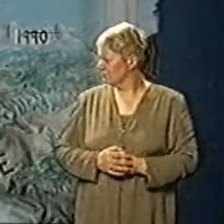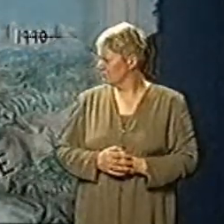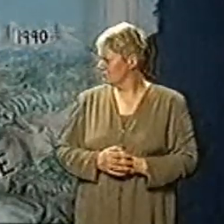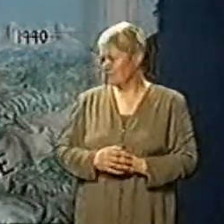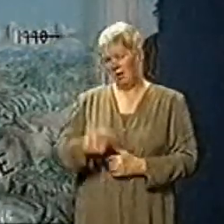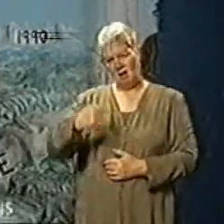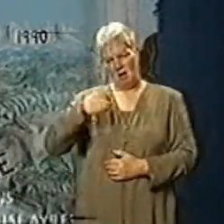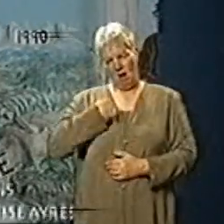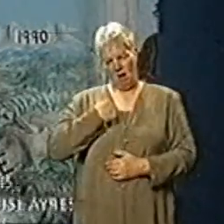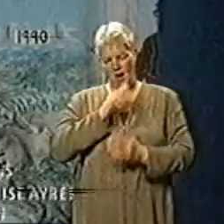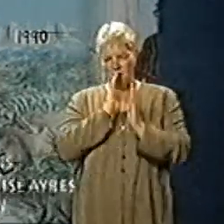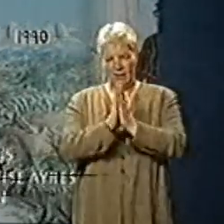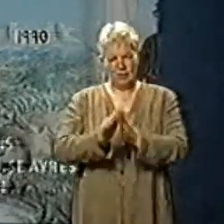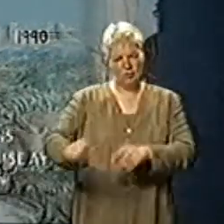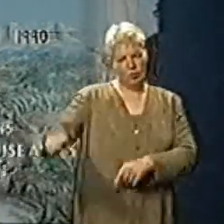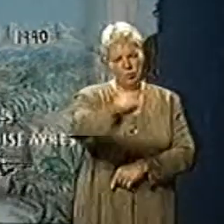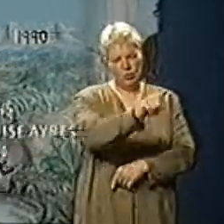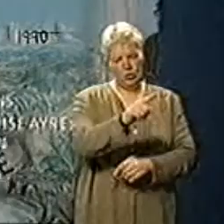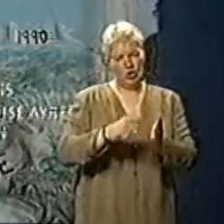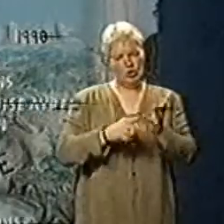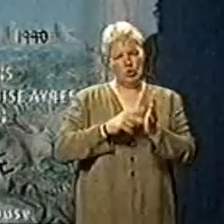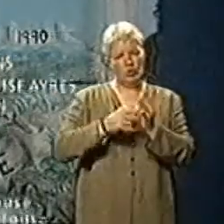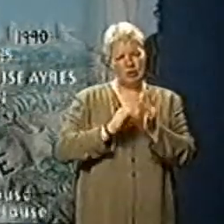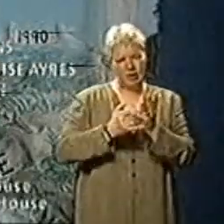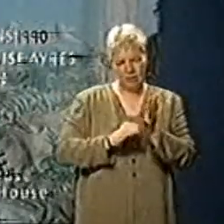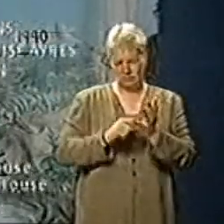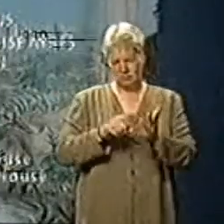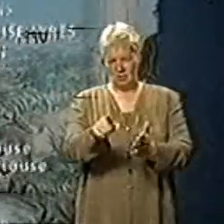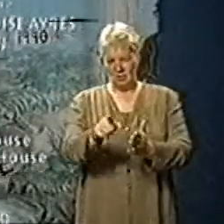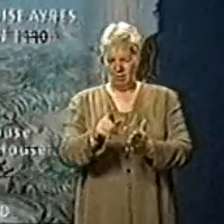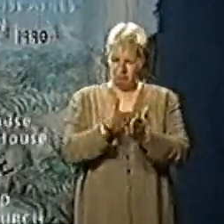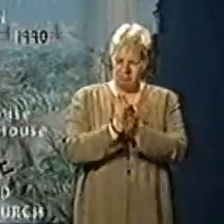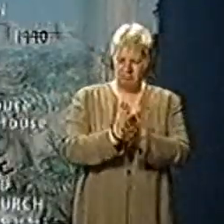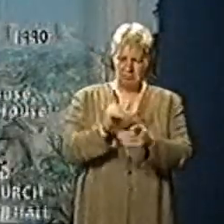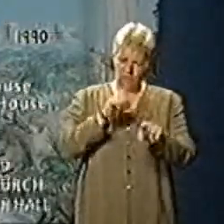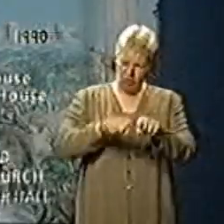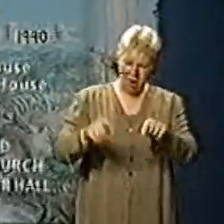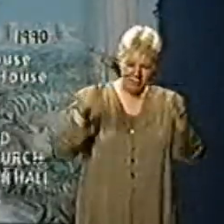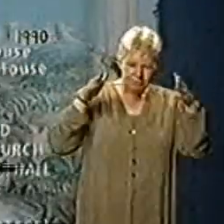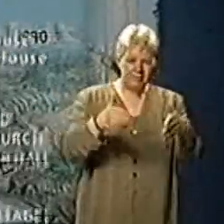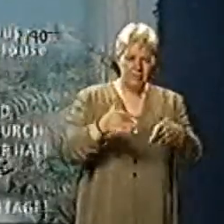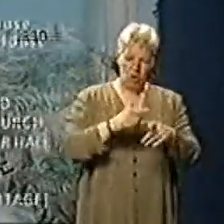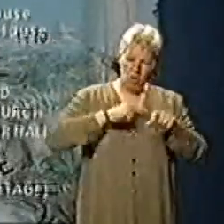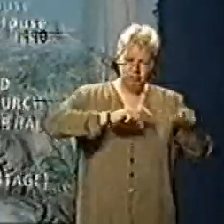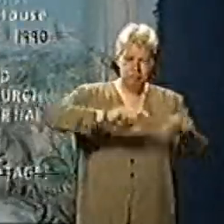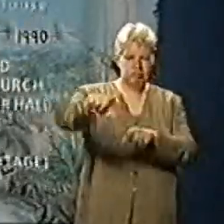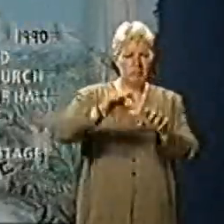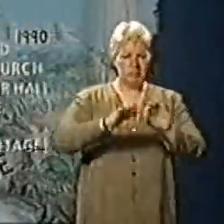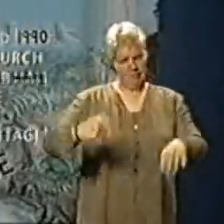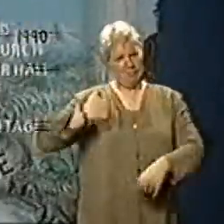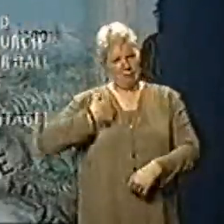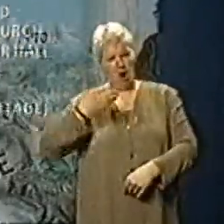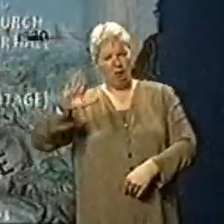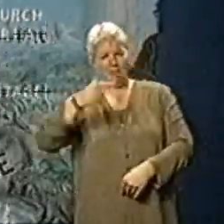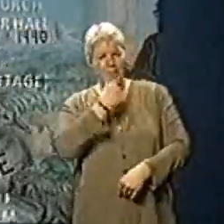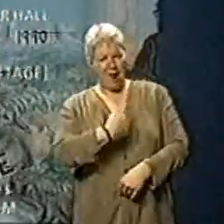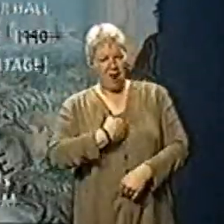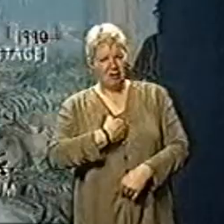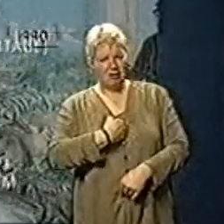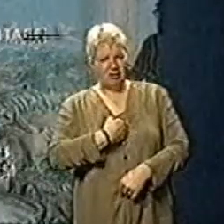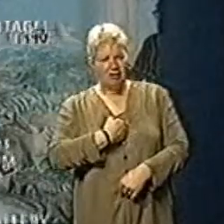I would appeal to Unionists to engage fully in the search for a lasting peace. I, too, am an Ulster man.